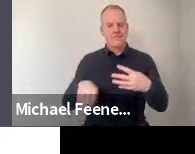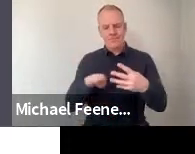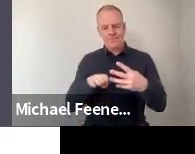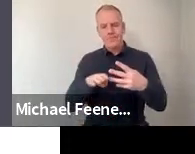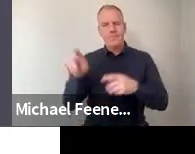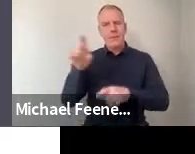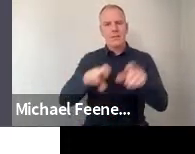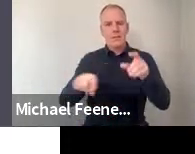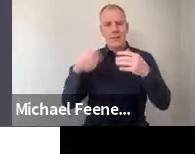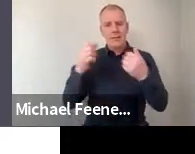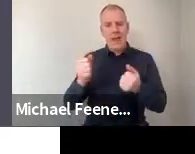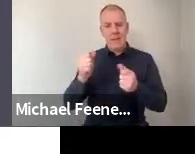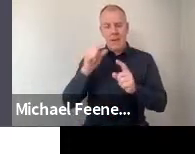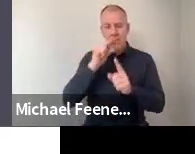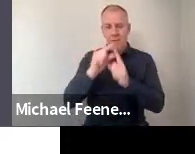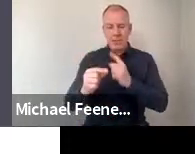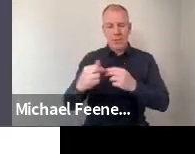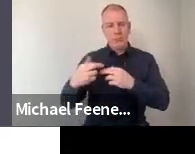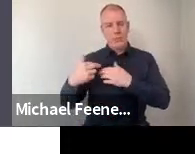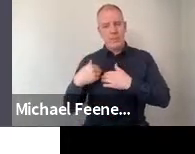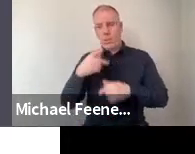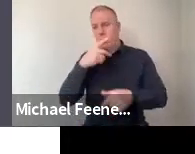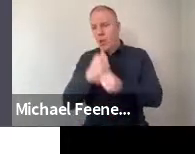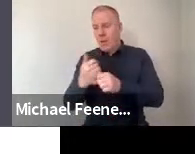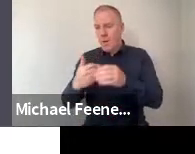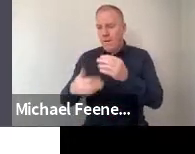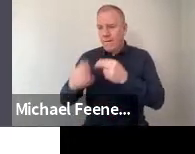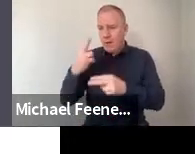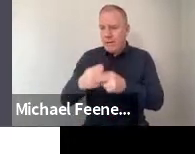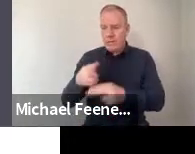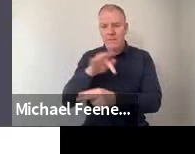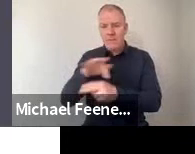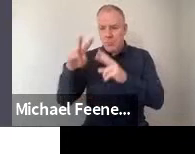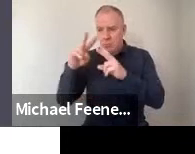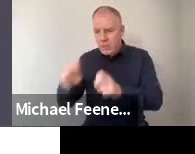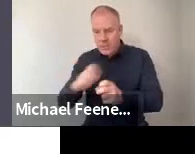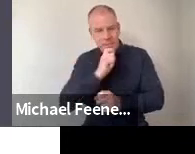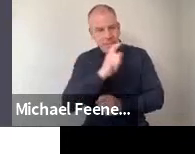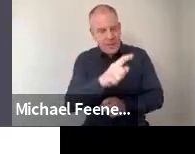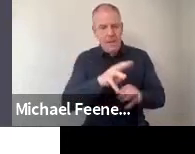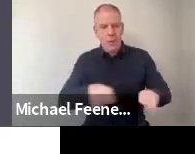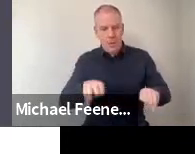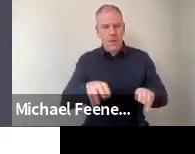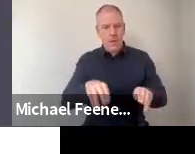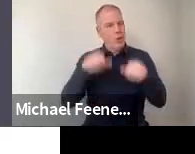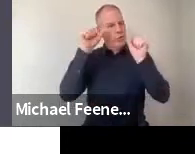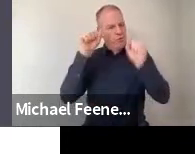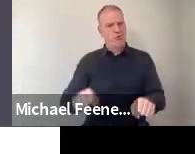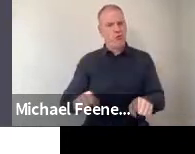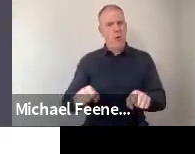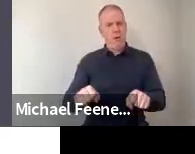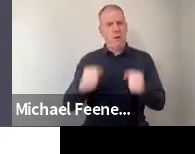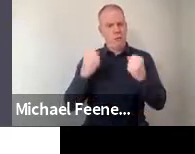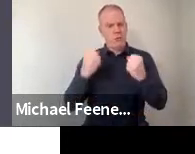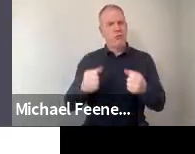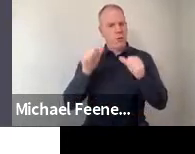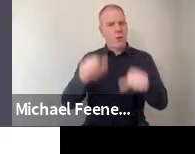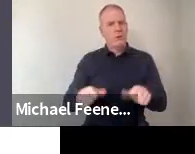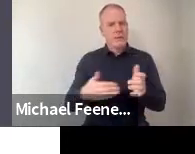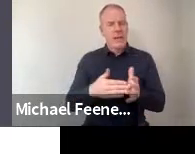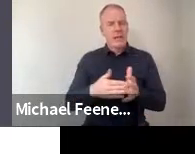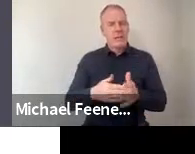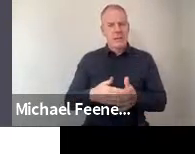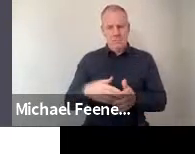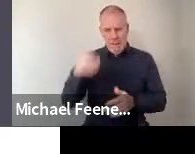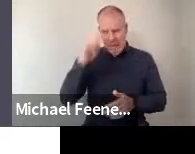professional responsibility to talk about research findings with the public. This got overwhelming agreement that people expect